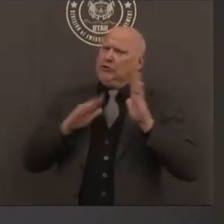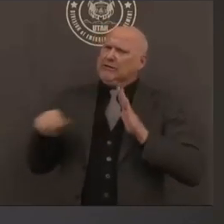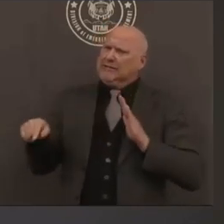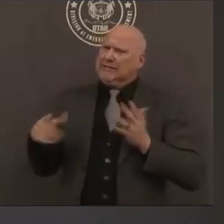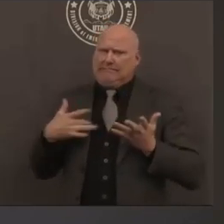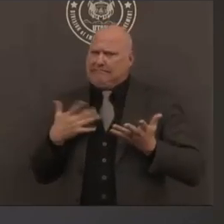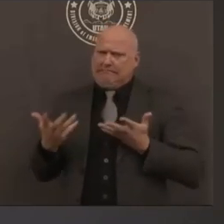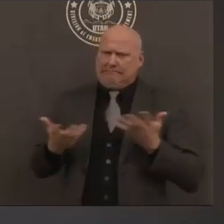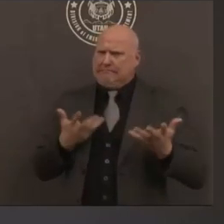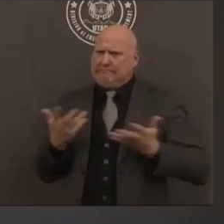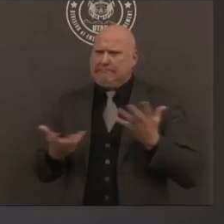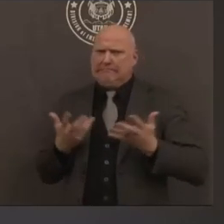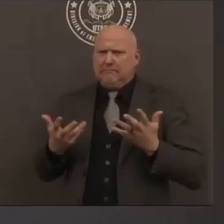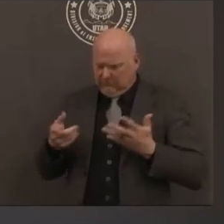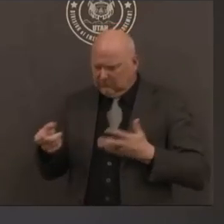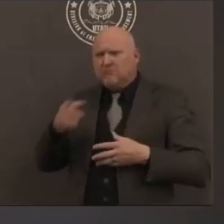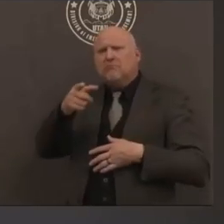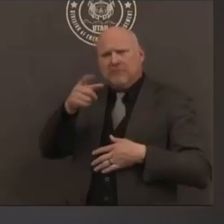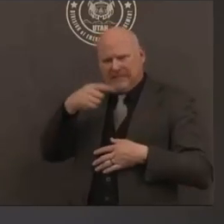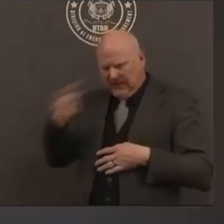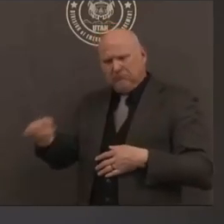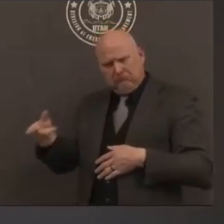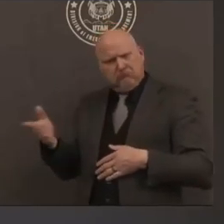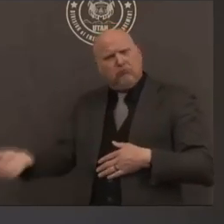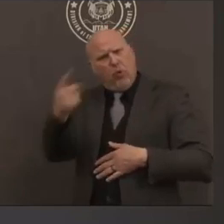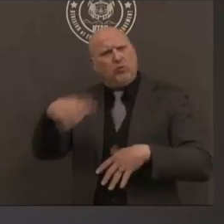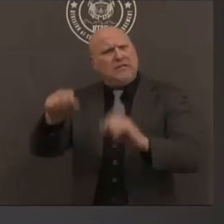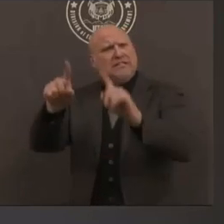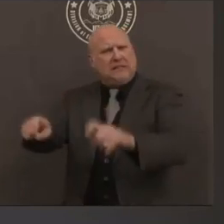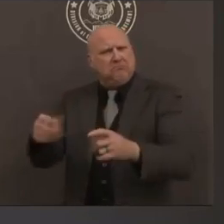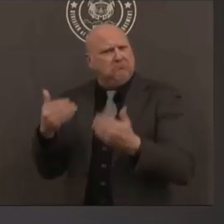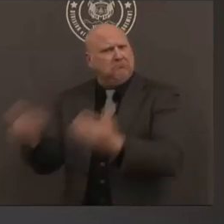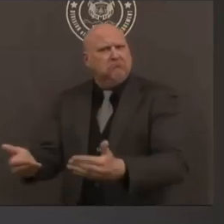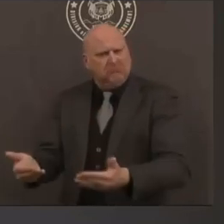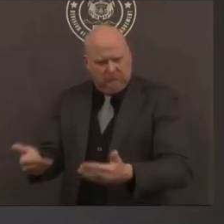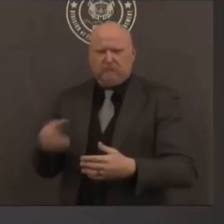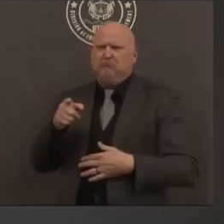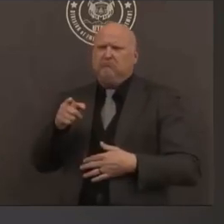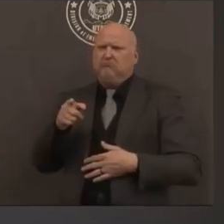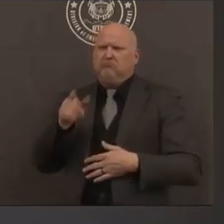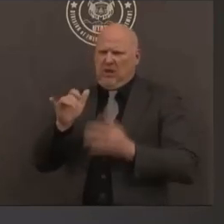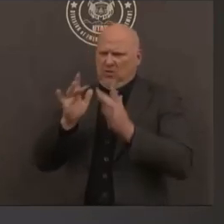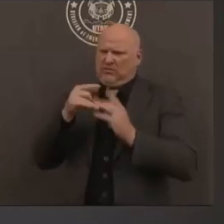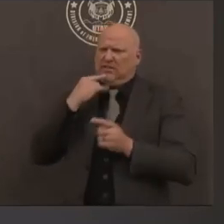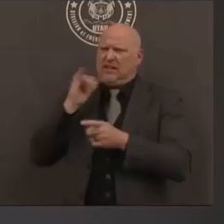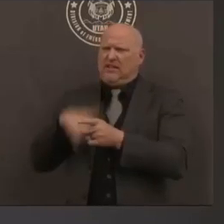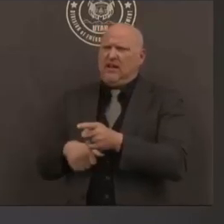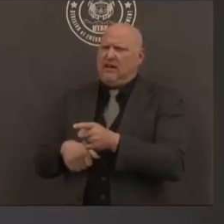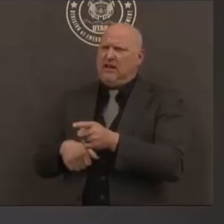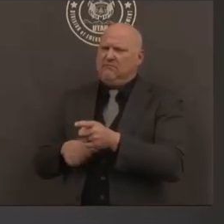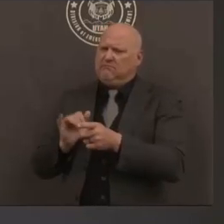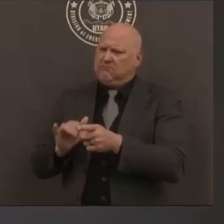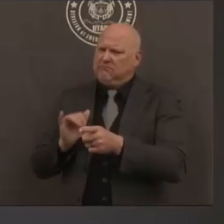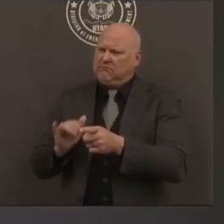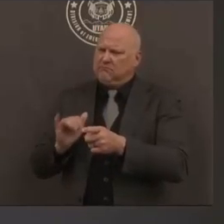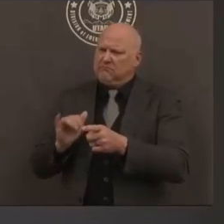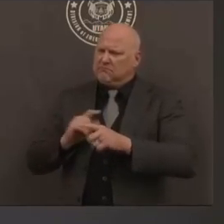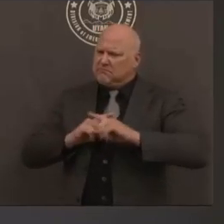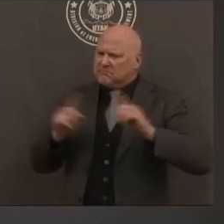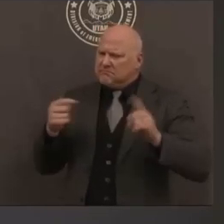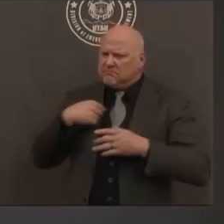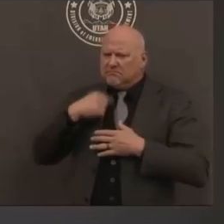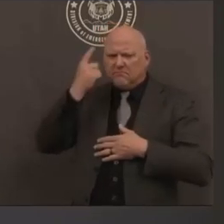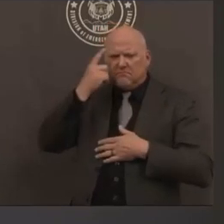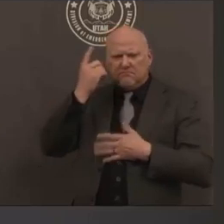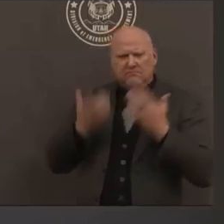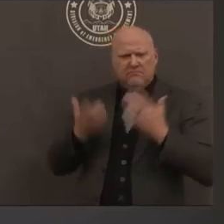and again i joined a little bit late here but do you know is the algorithm changing uh if you could just expound on that a little bit more